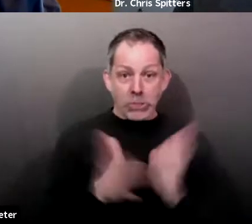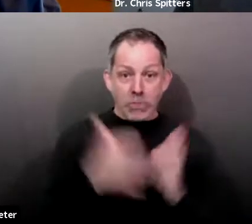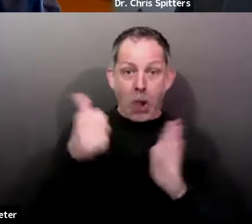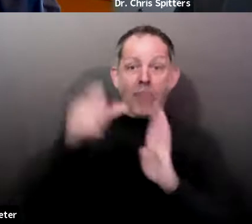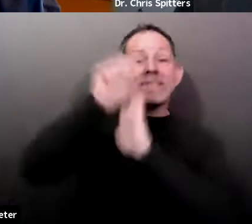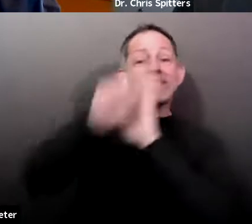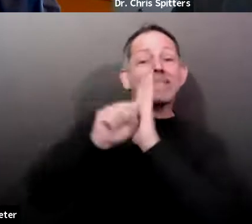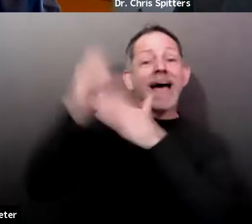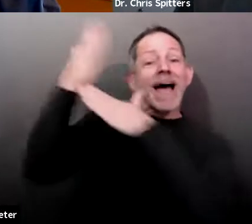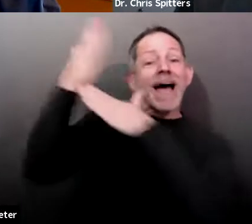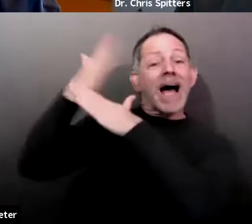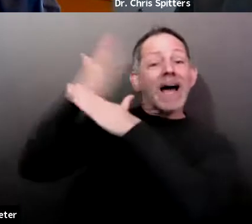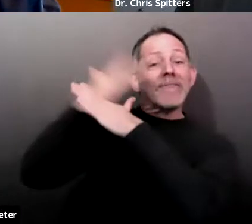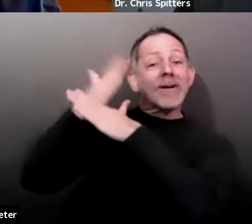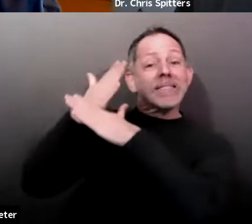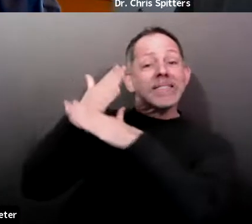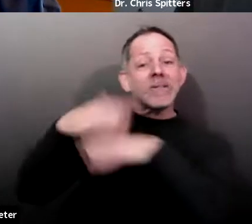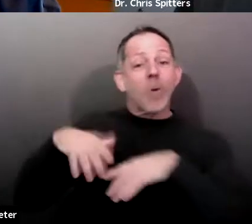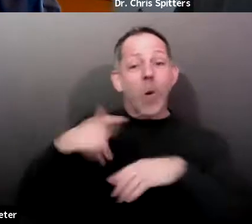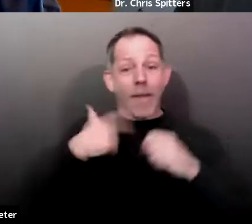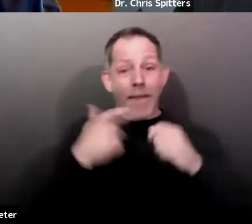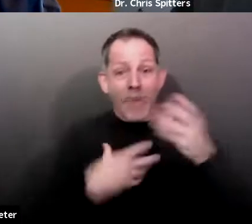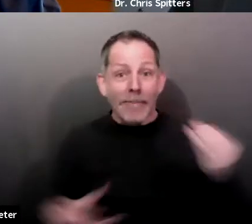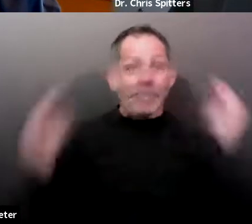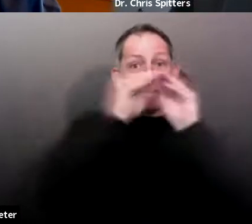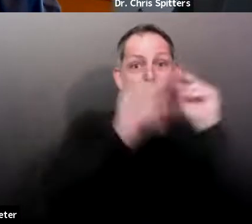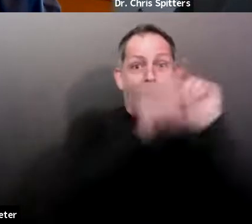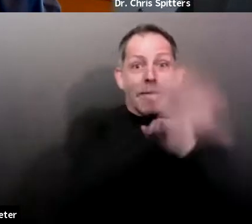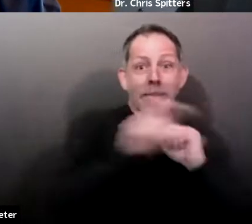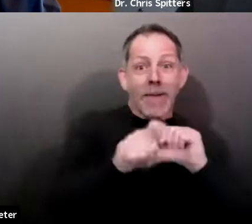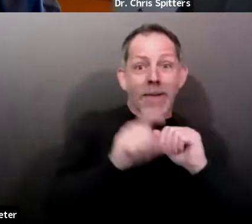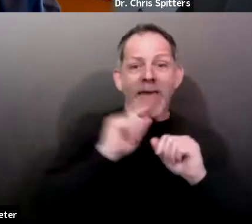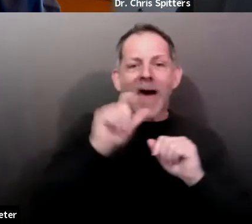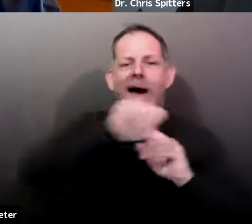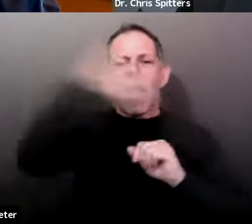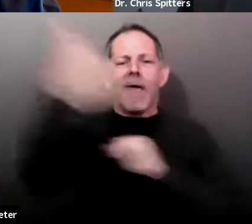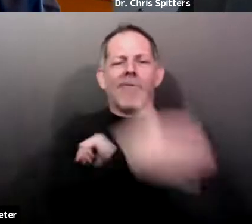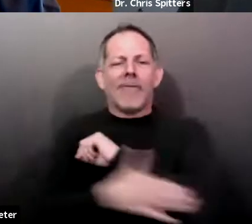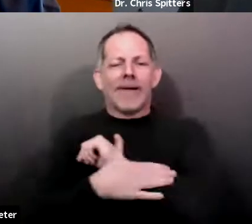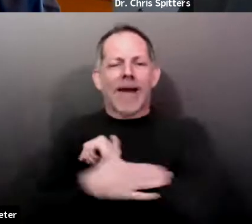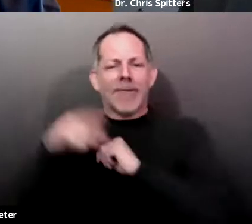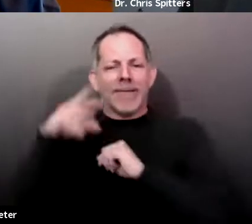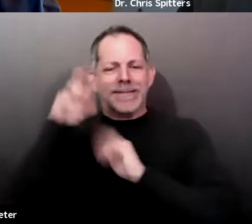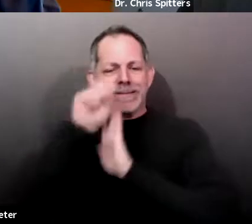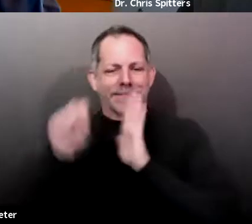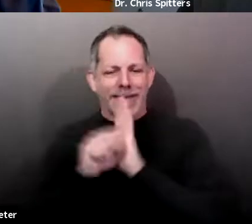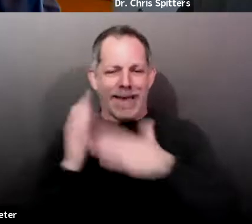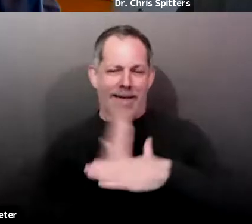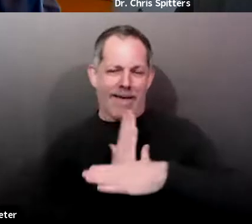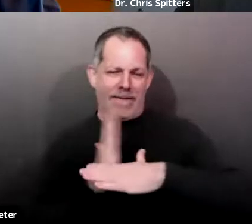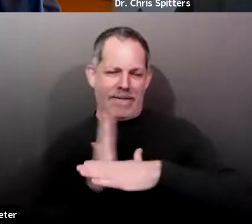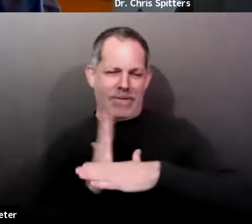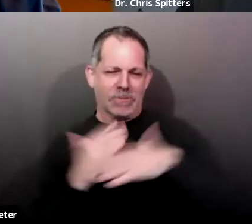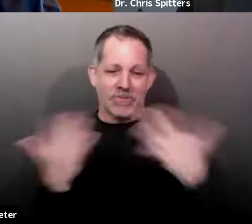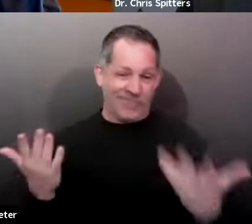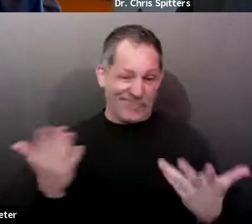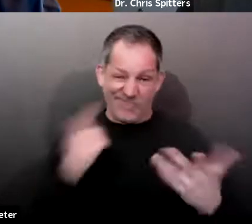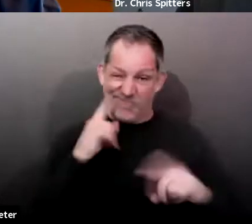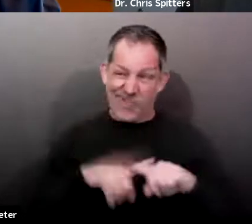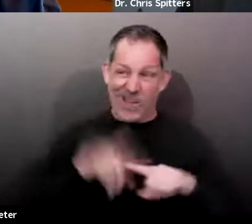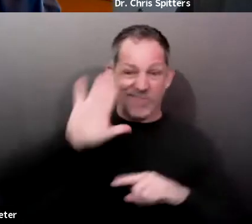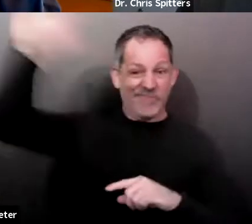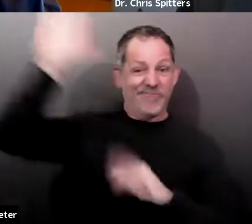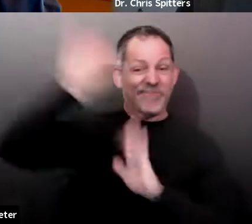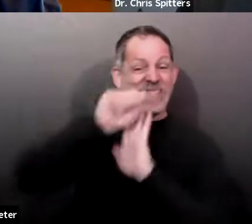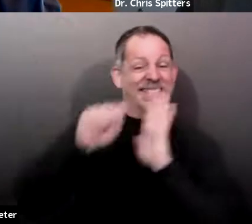Um, and, and that's, you know, that's, that's pretty much how the state's trying to do it now is to keep it what they call pro